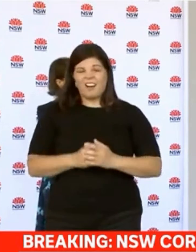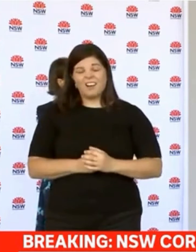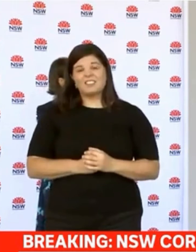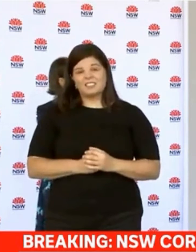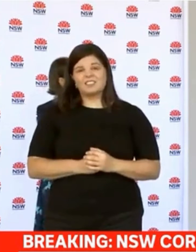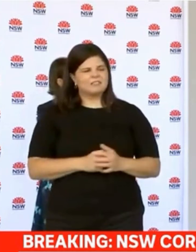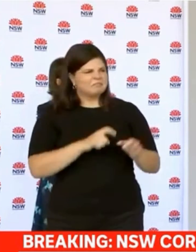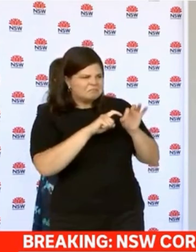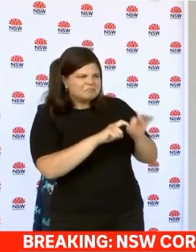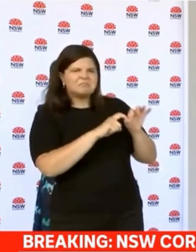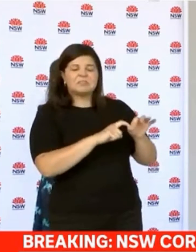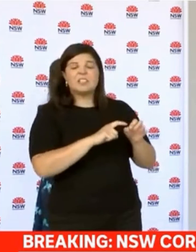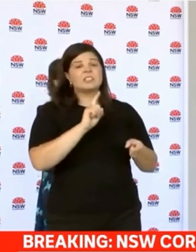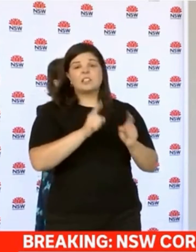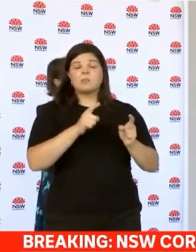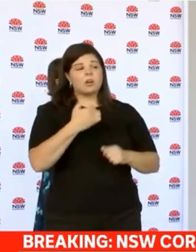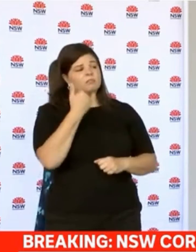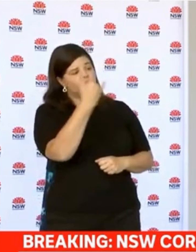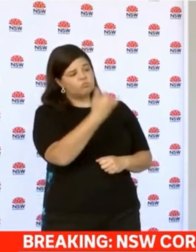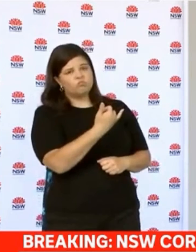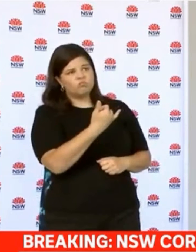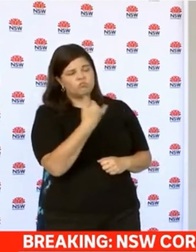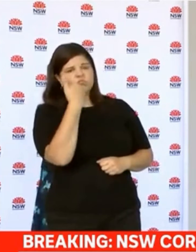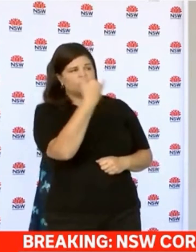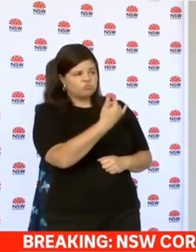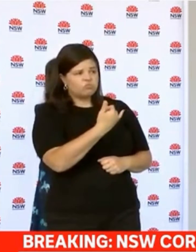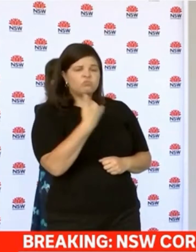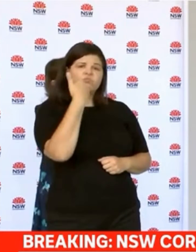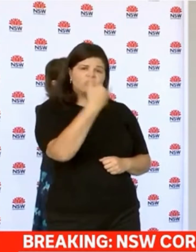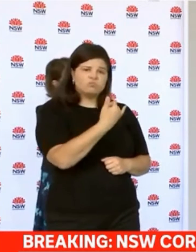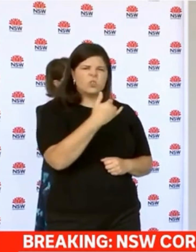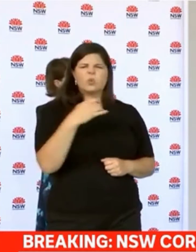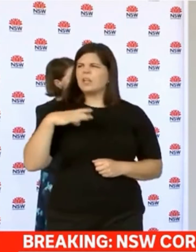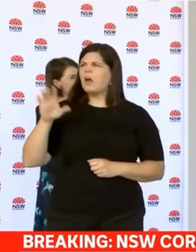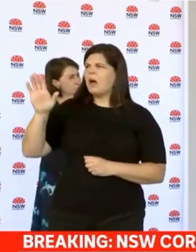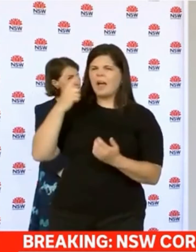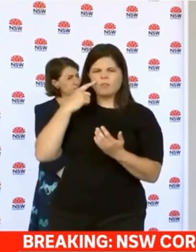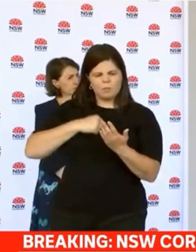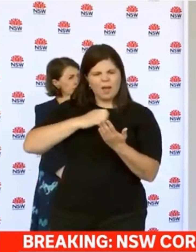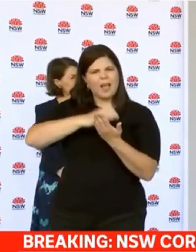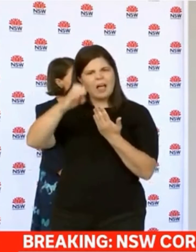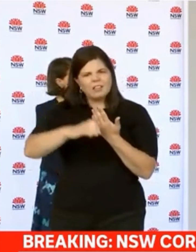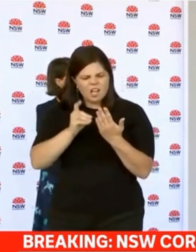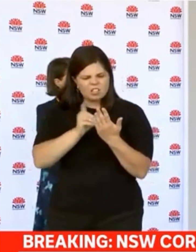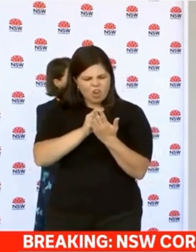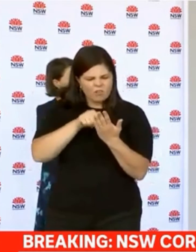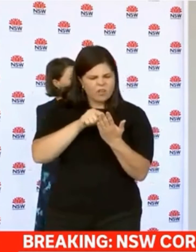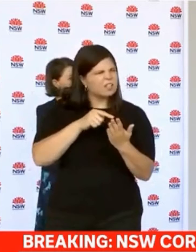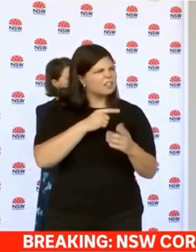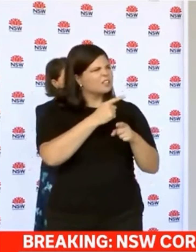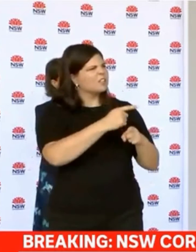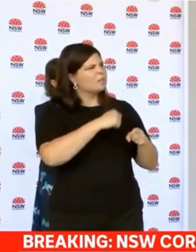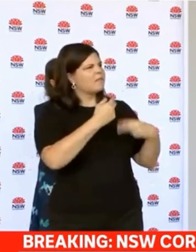That can be tough and it might take several phone calls and looking at your phones and looking at your diary and talking to your other family